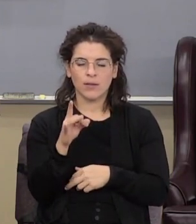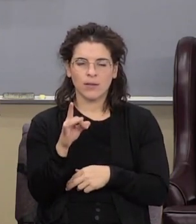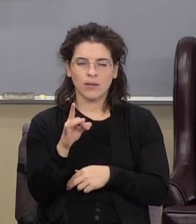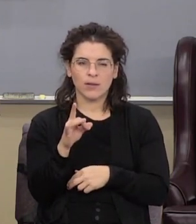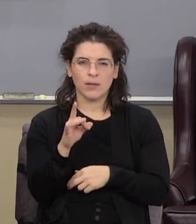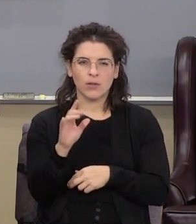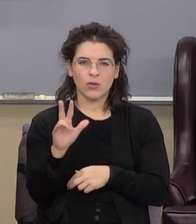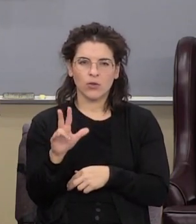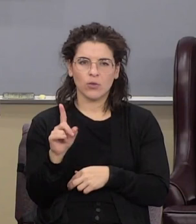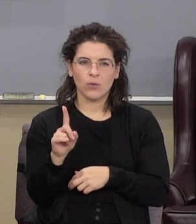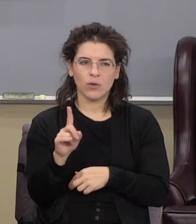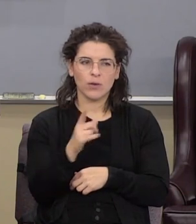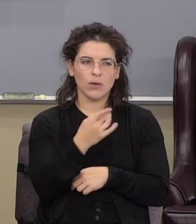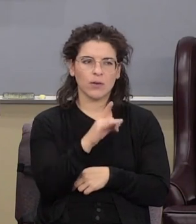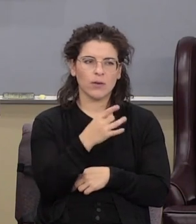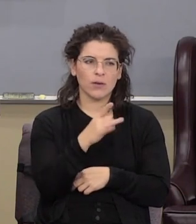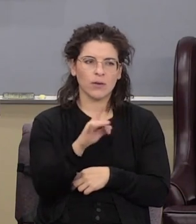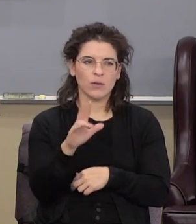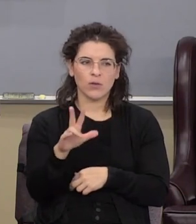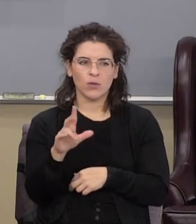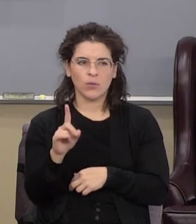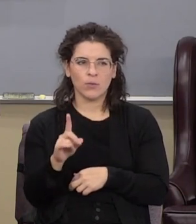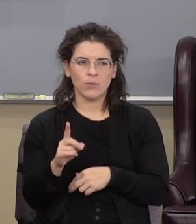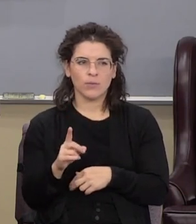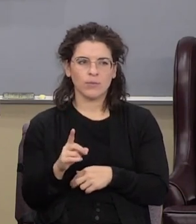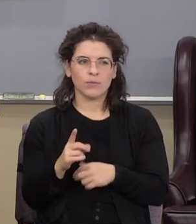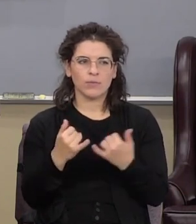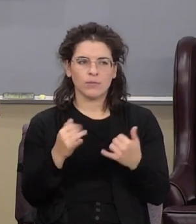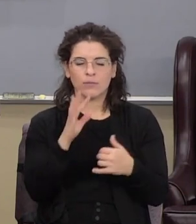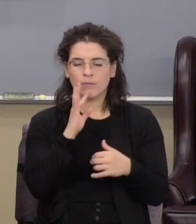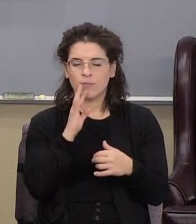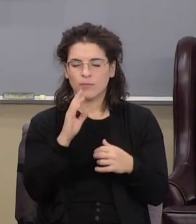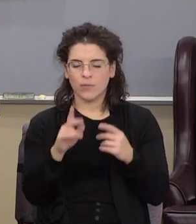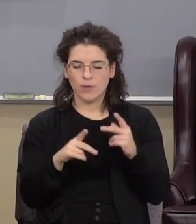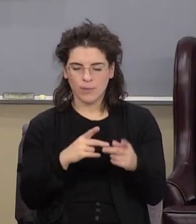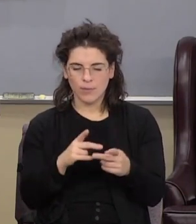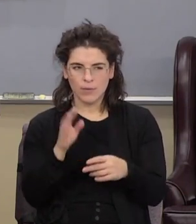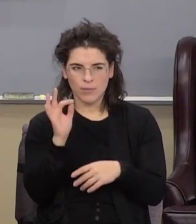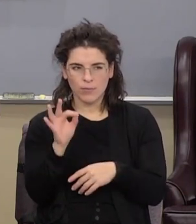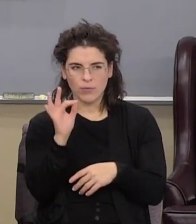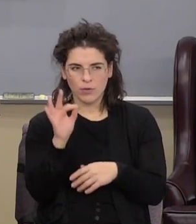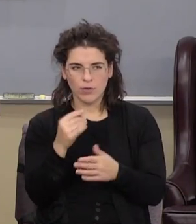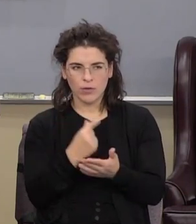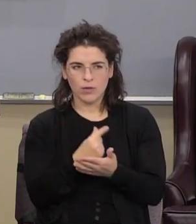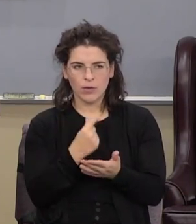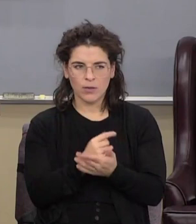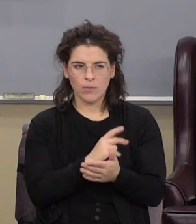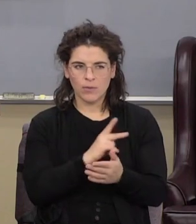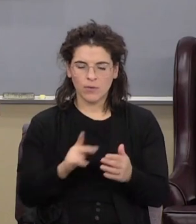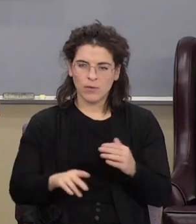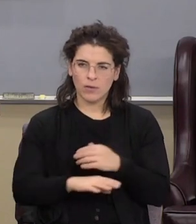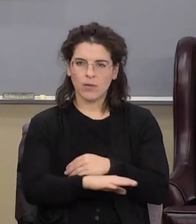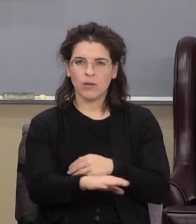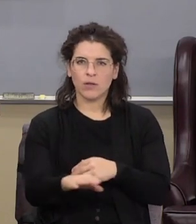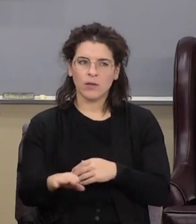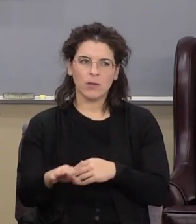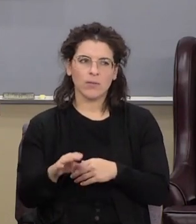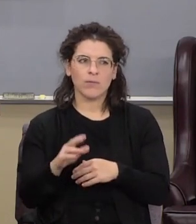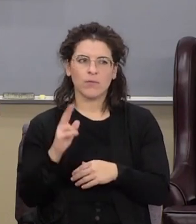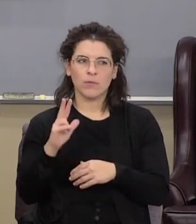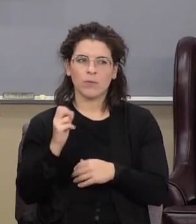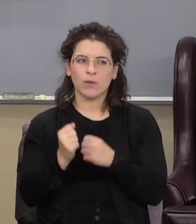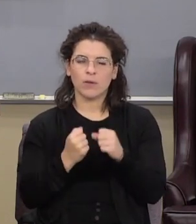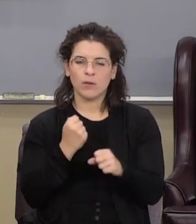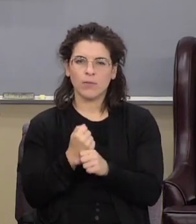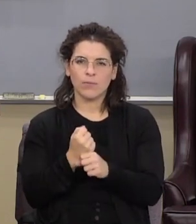verse number 31 now he's talking to people who have been preaching the gospel of the kingdom for at least three years then